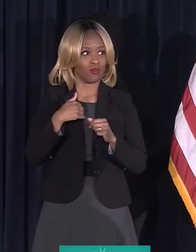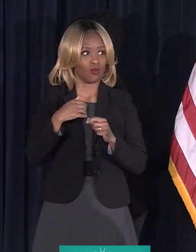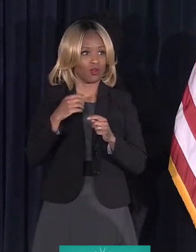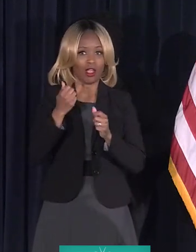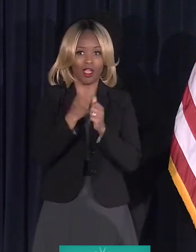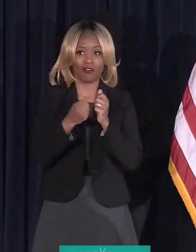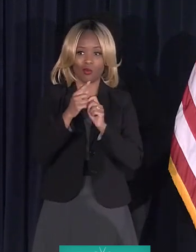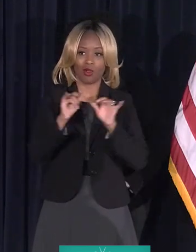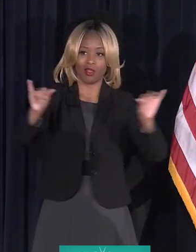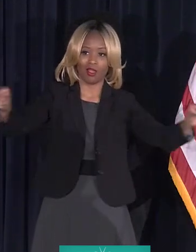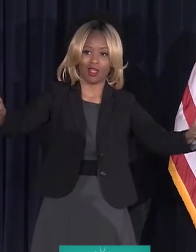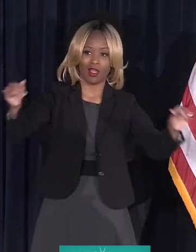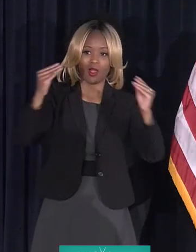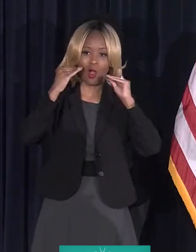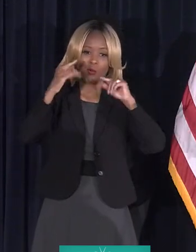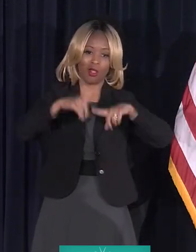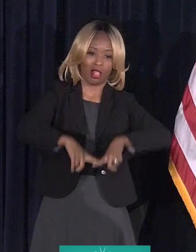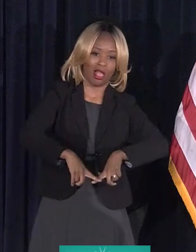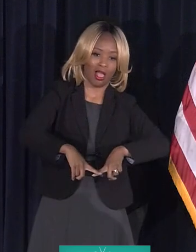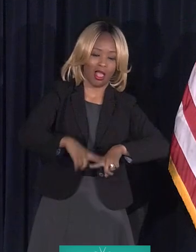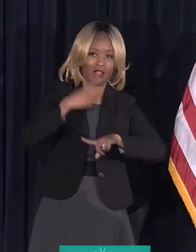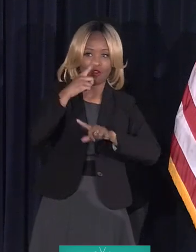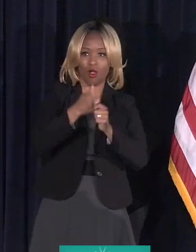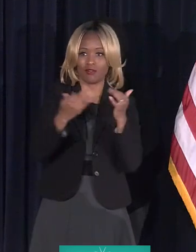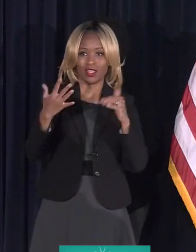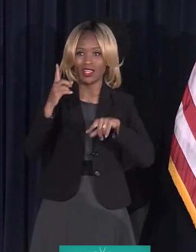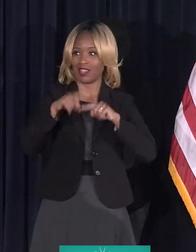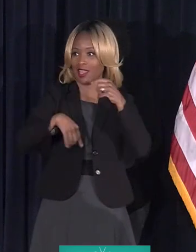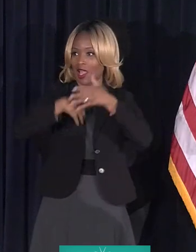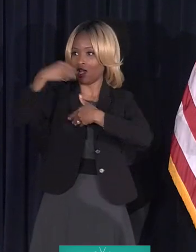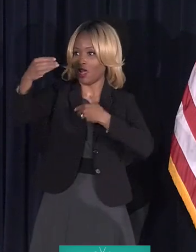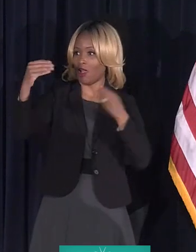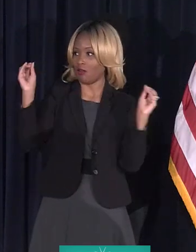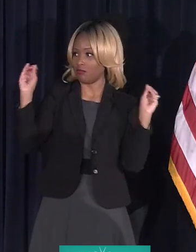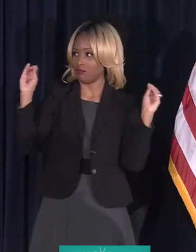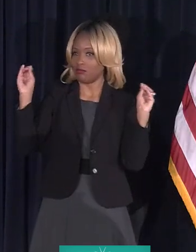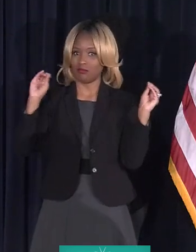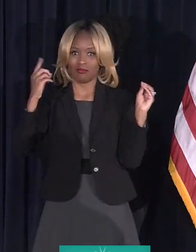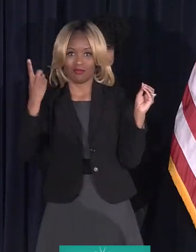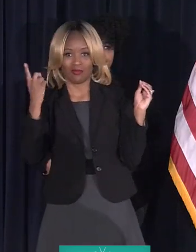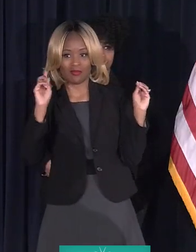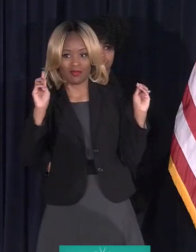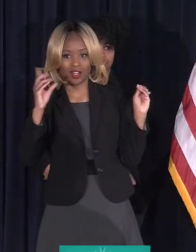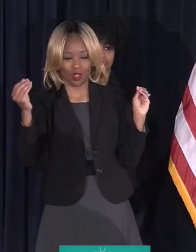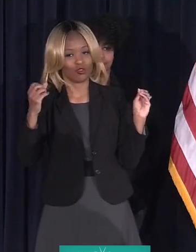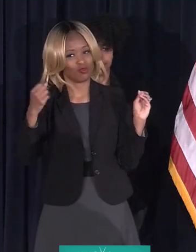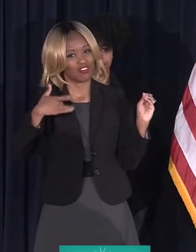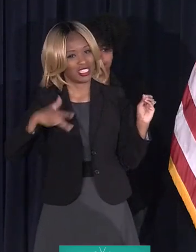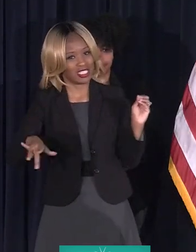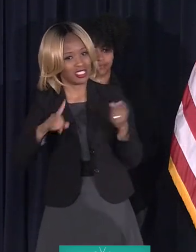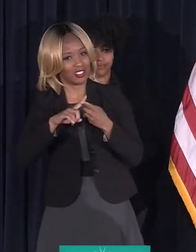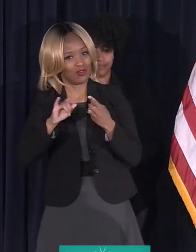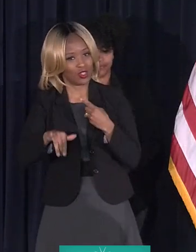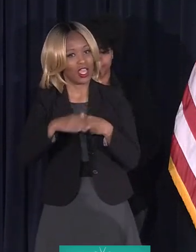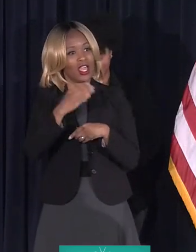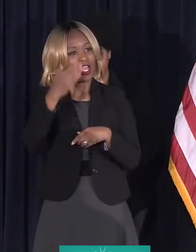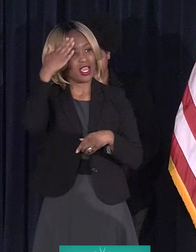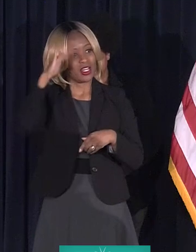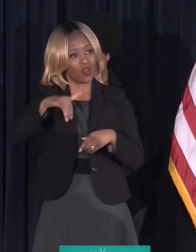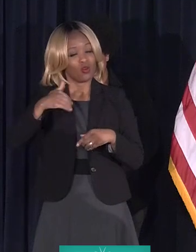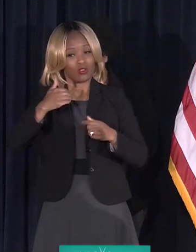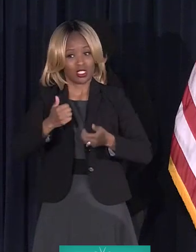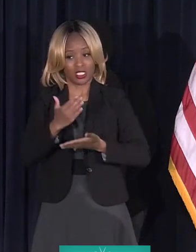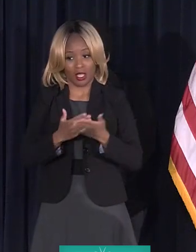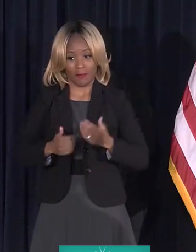relying on this for everything, right? You can't escape. There's nowhere to go. And we're very sensitive to that. And I do know there are some